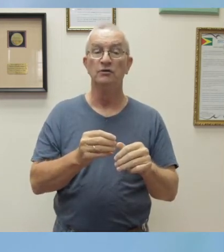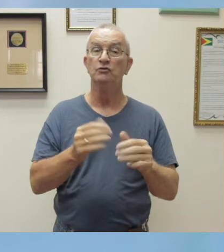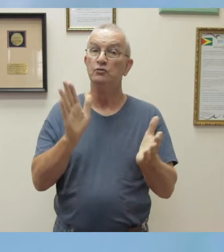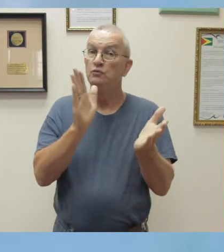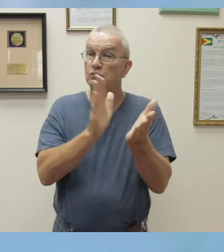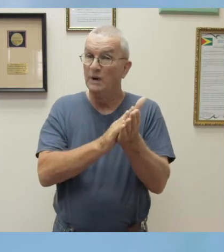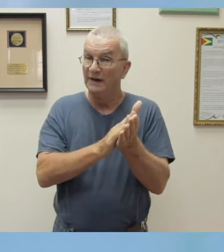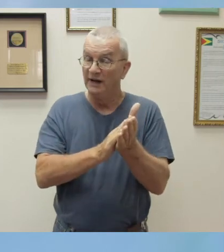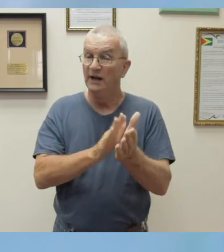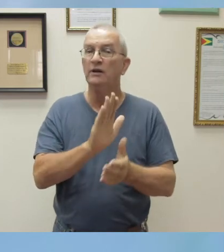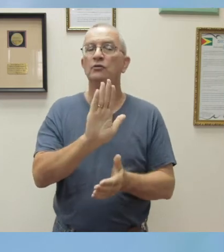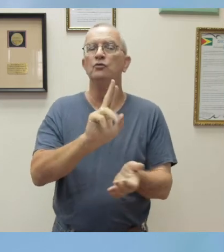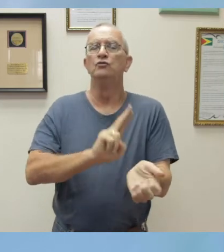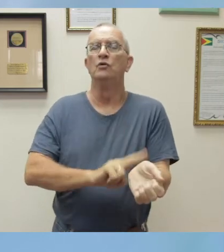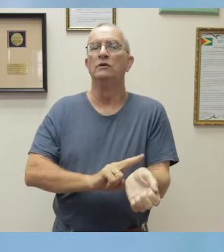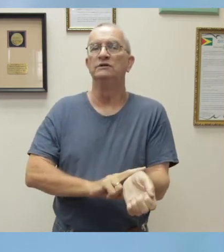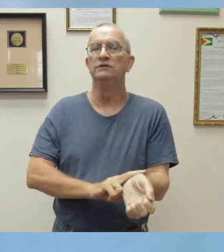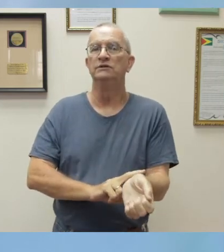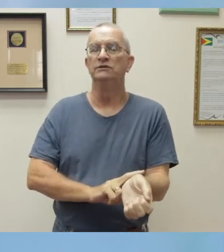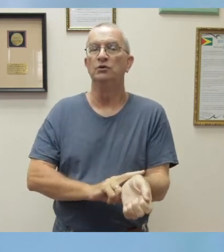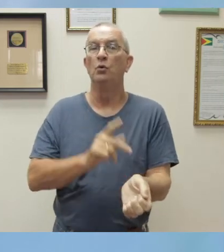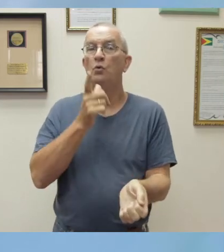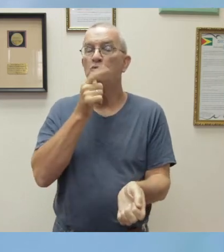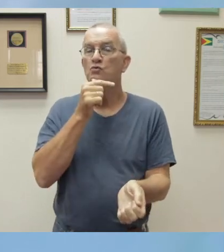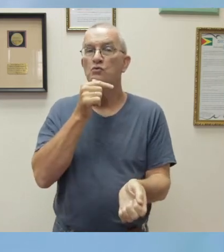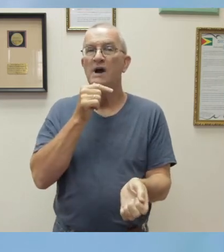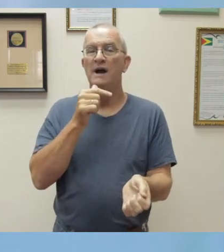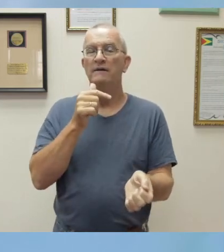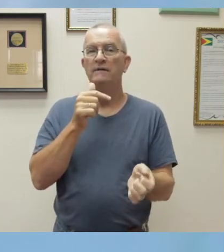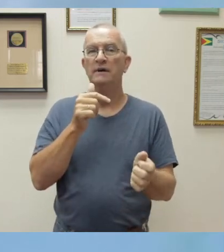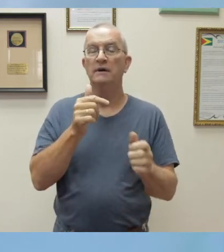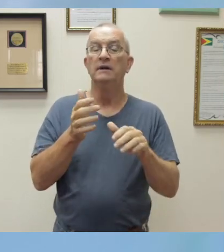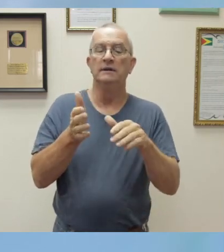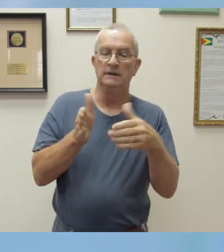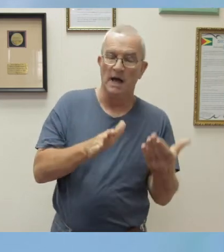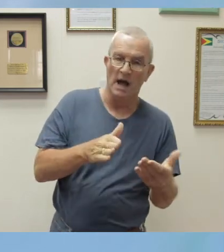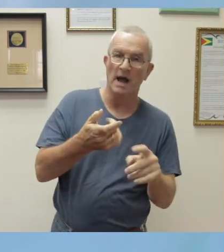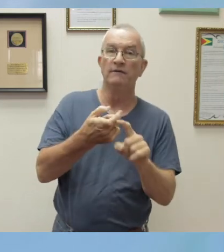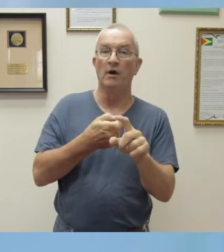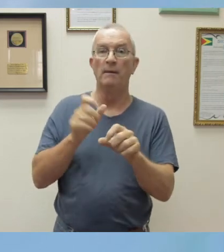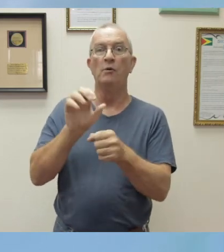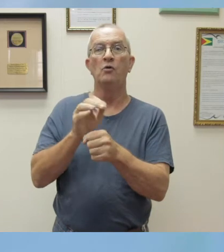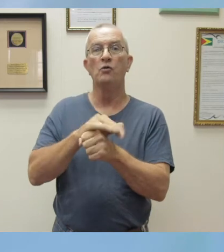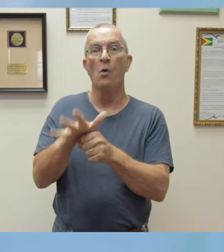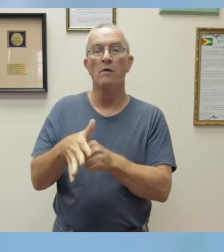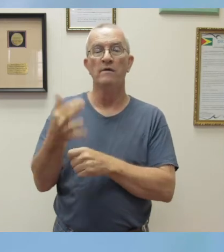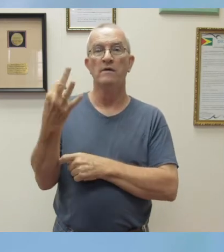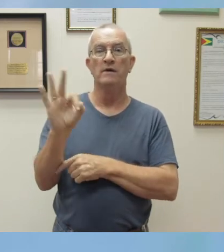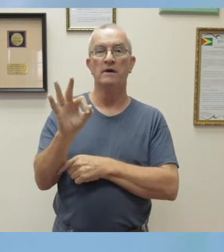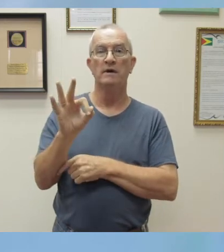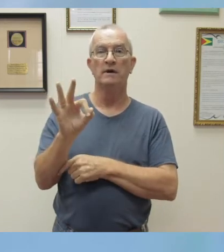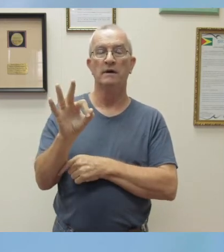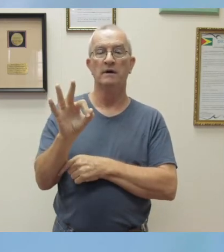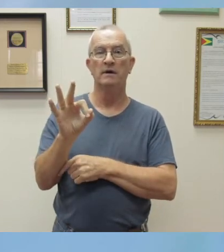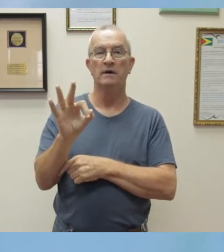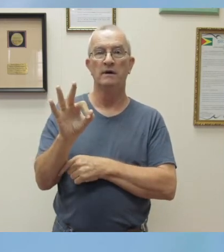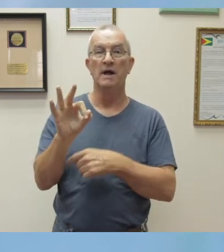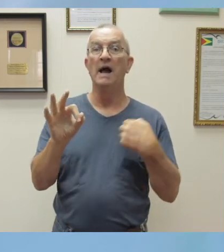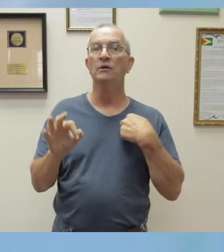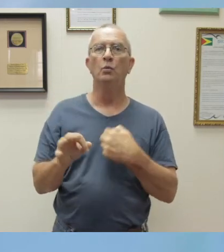nurses who have succumbed to COVID-19. As we move forward today,